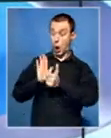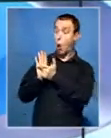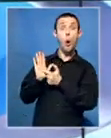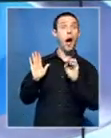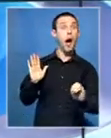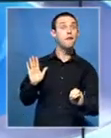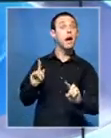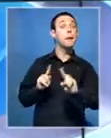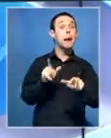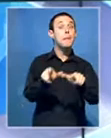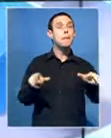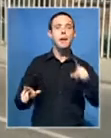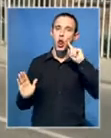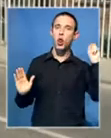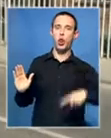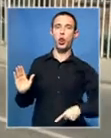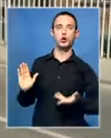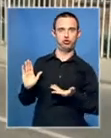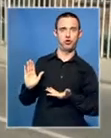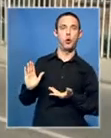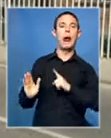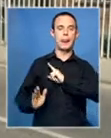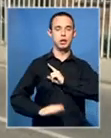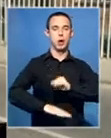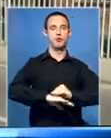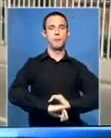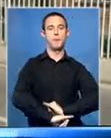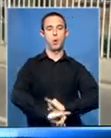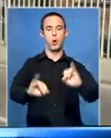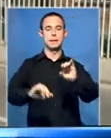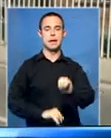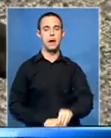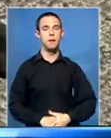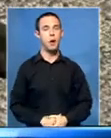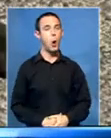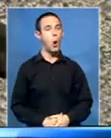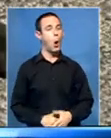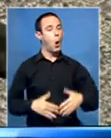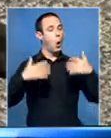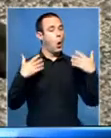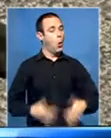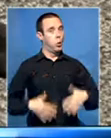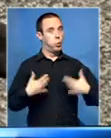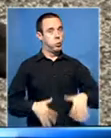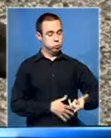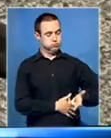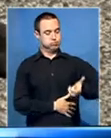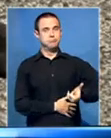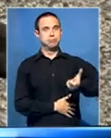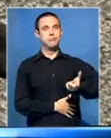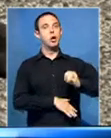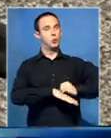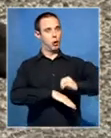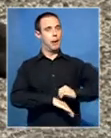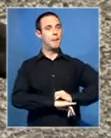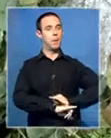rather with enforcement. High-profile mergers are just the tip of the iceberg. Ordinary citizens deal with gun